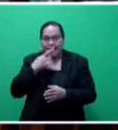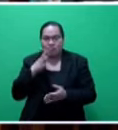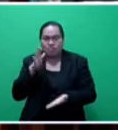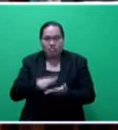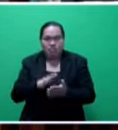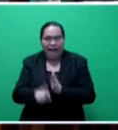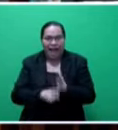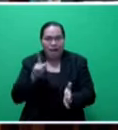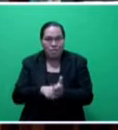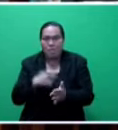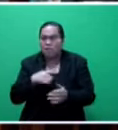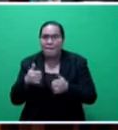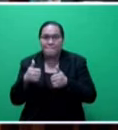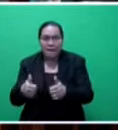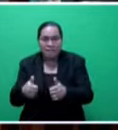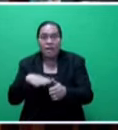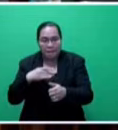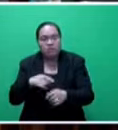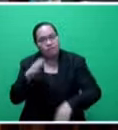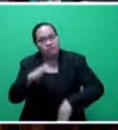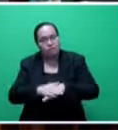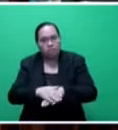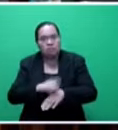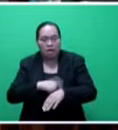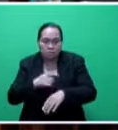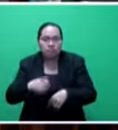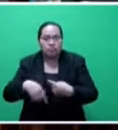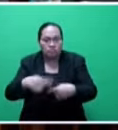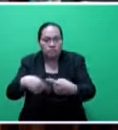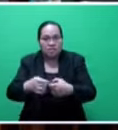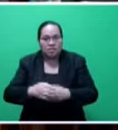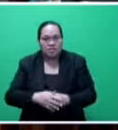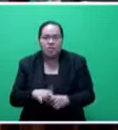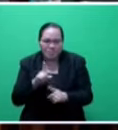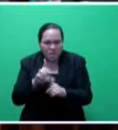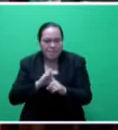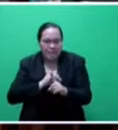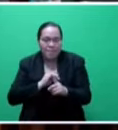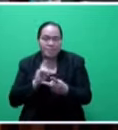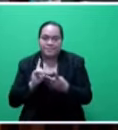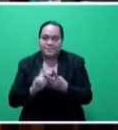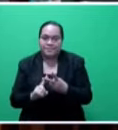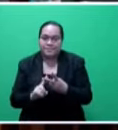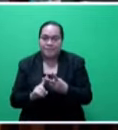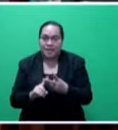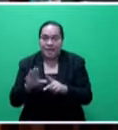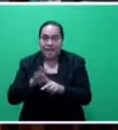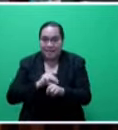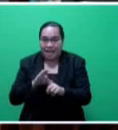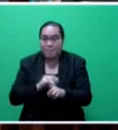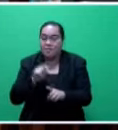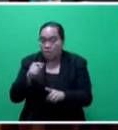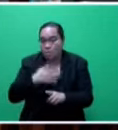have to run for the full five, six or seven days. That's just one example. Another example, Mr. Speaker, that I want the Minister